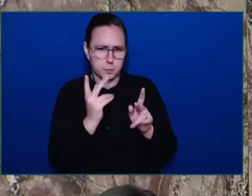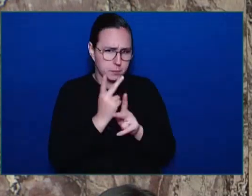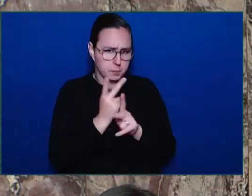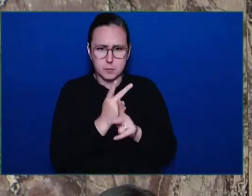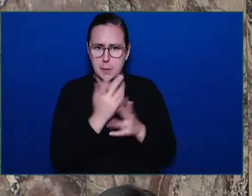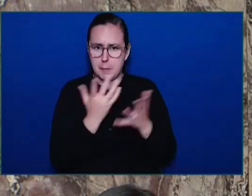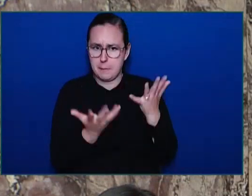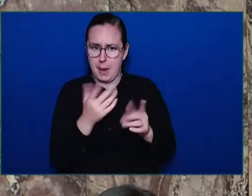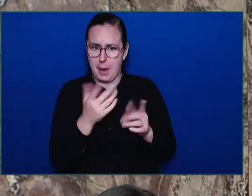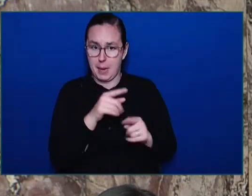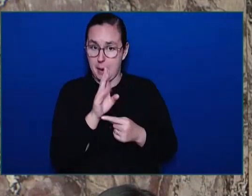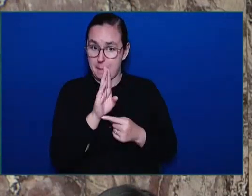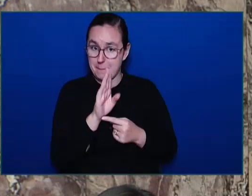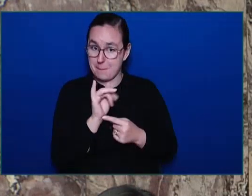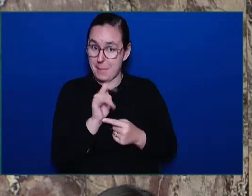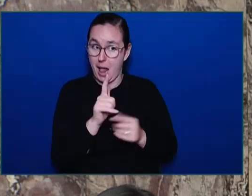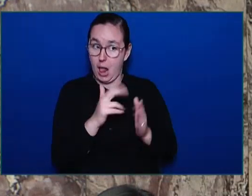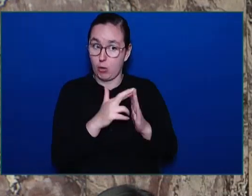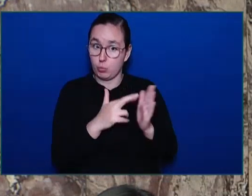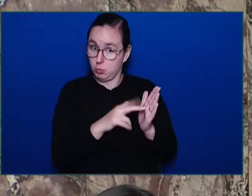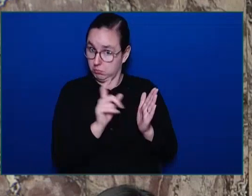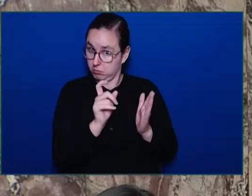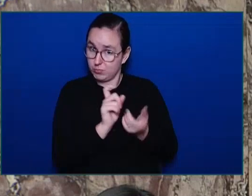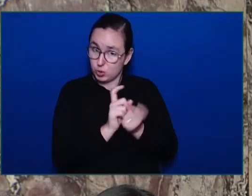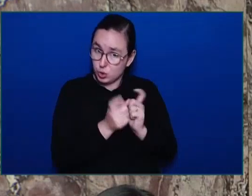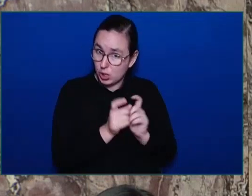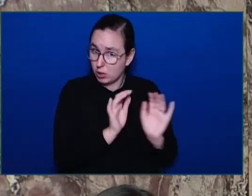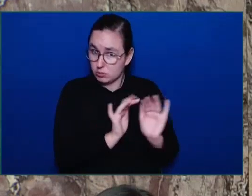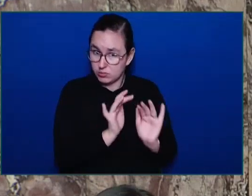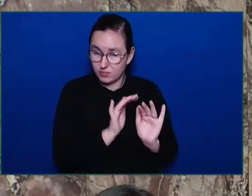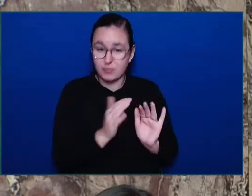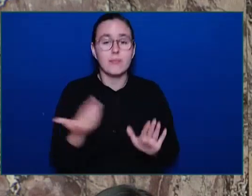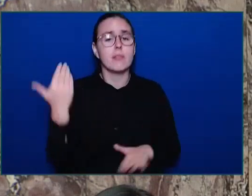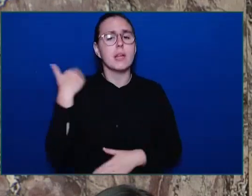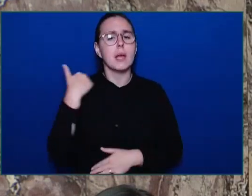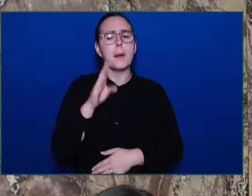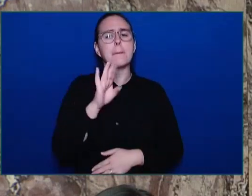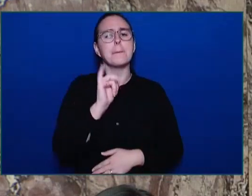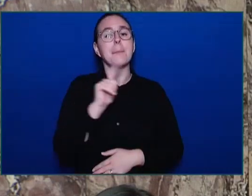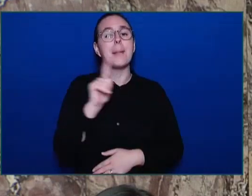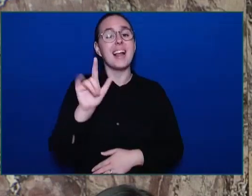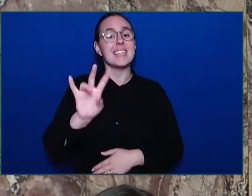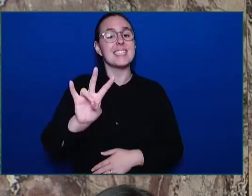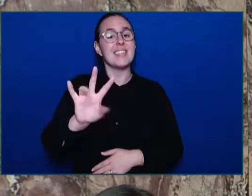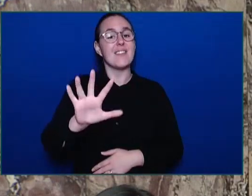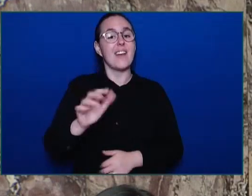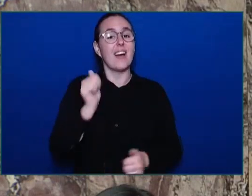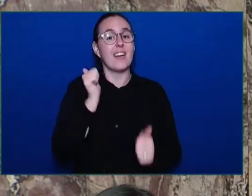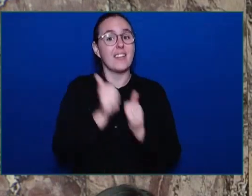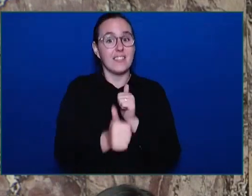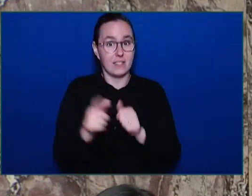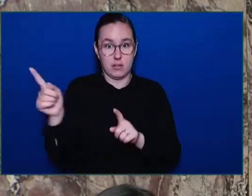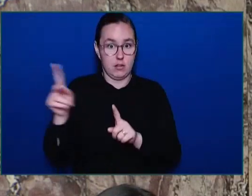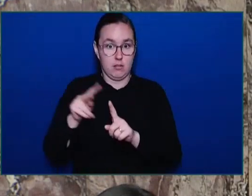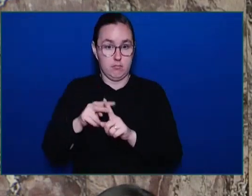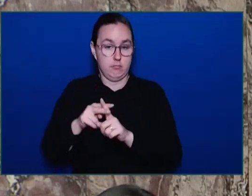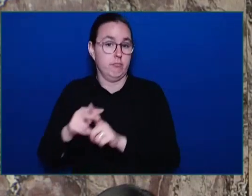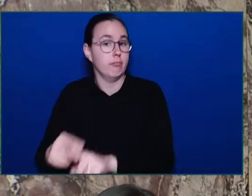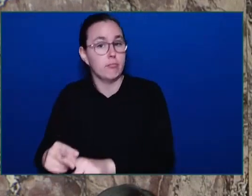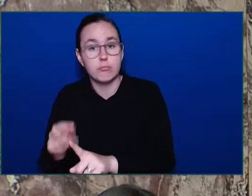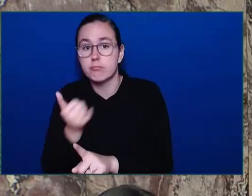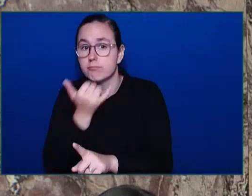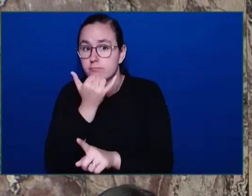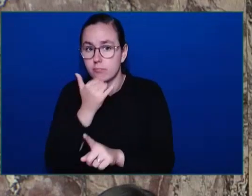consequences from Bill 75, honourable Speaker. There's a significant amount of work being done by the Premier, by this government,